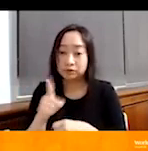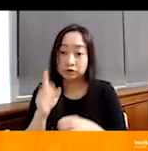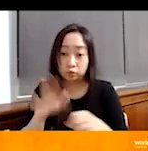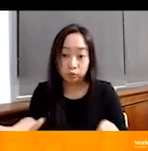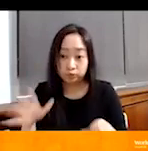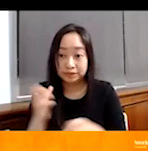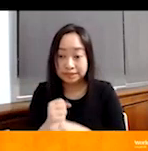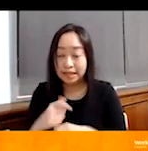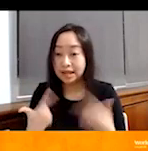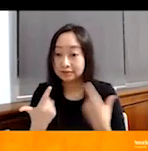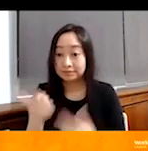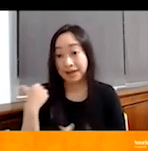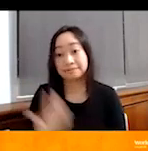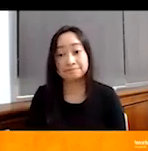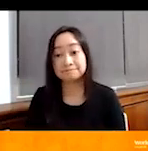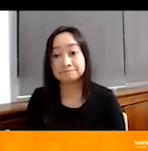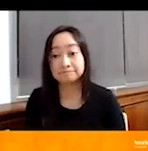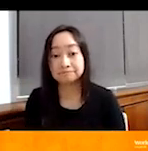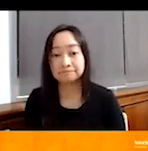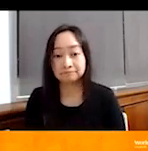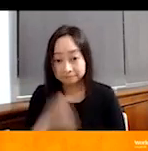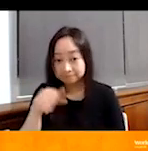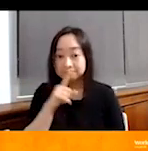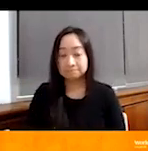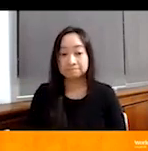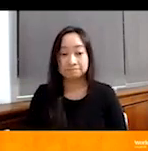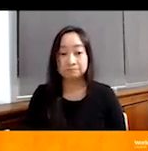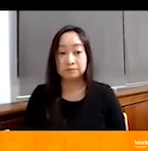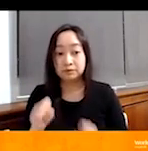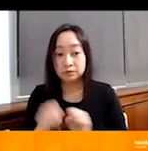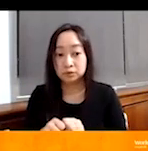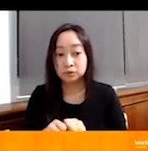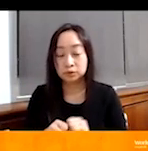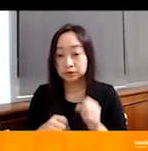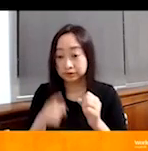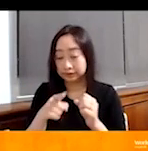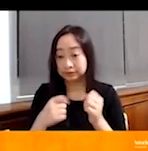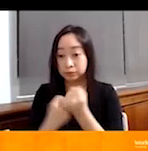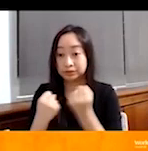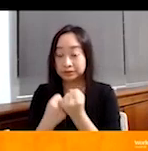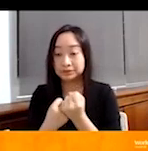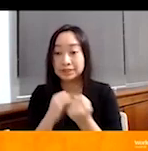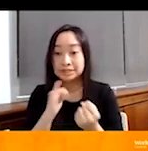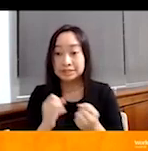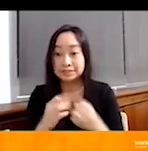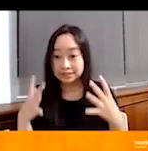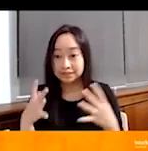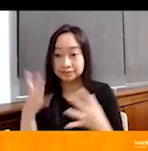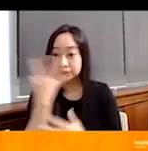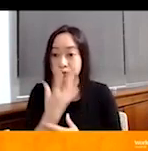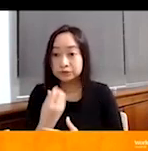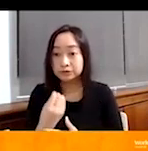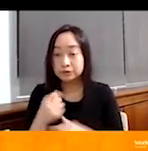children get their lives back? Yeah, absolutely. So the beauty of sponsorship is it's such a beautiful, um, consistent,